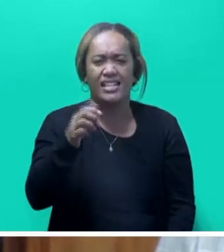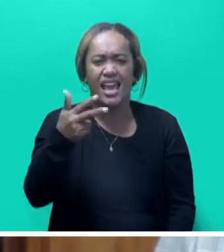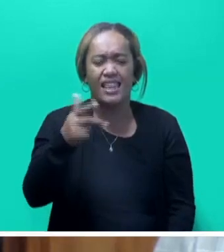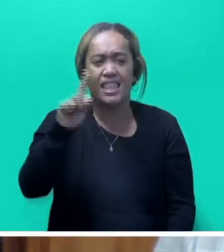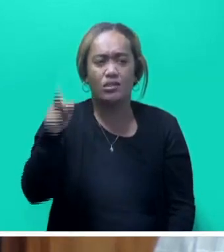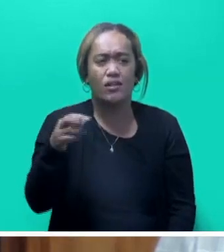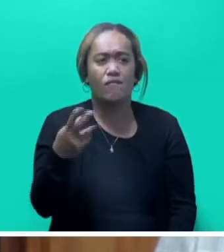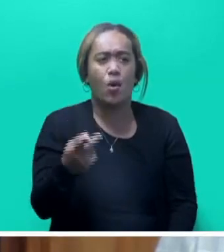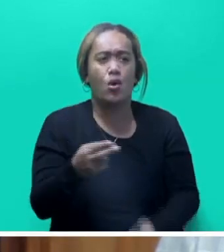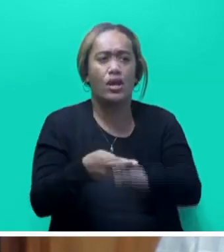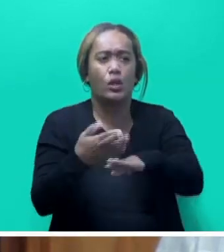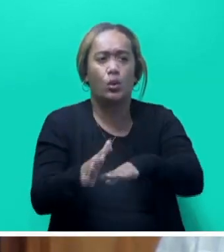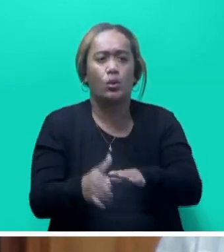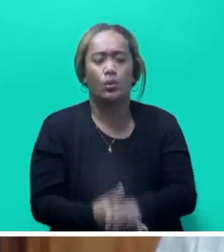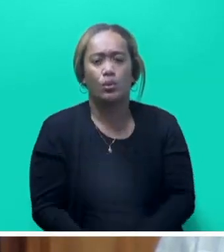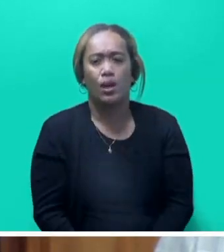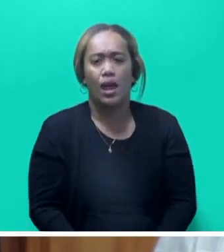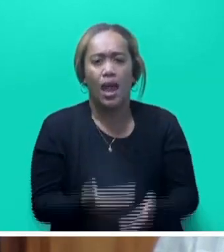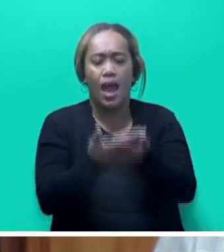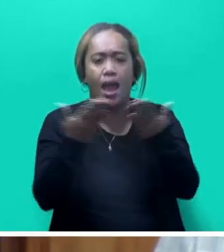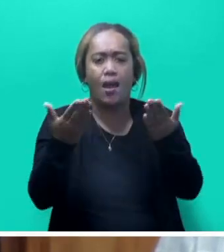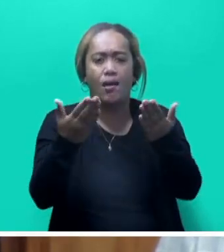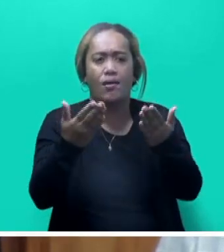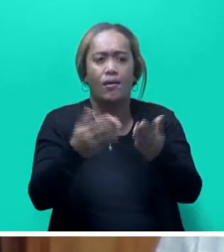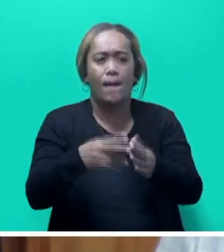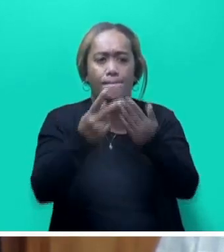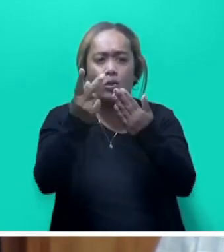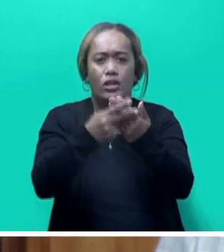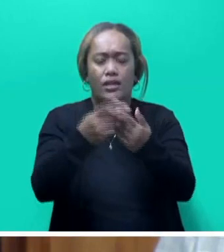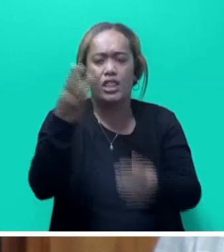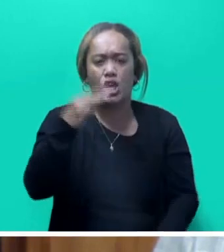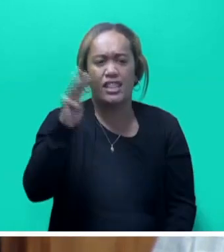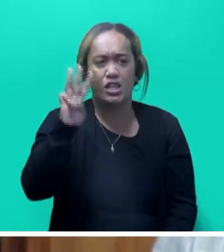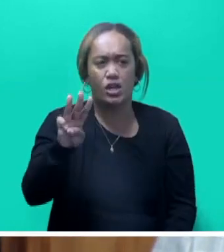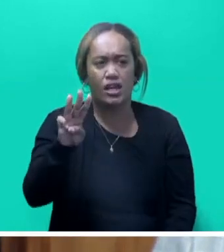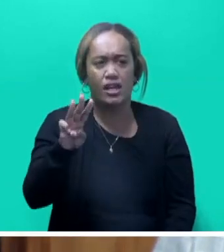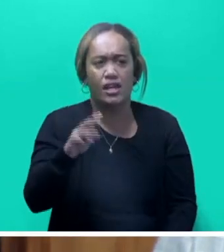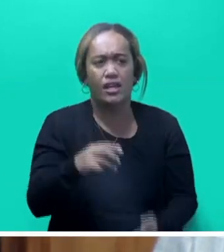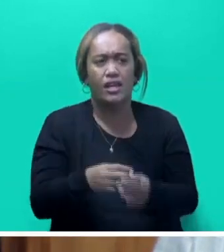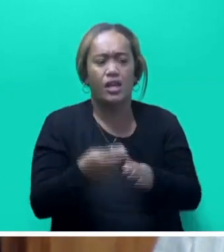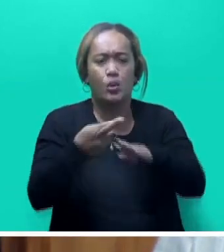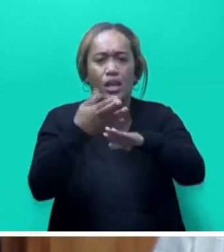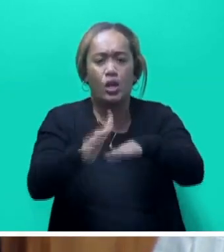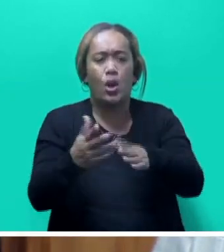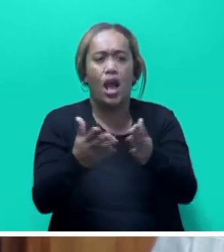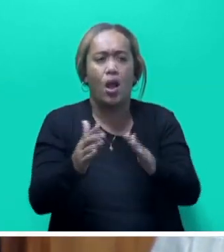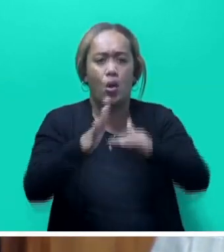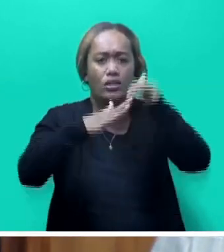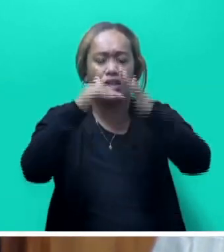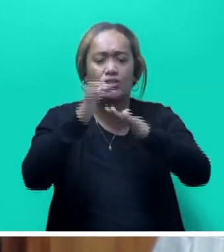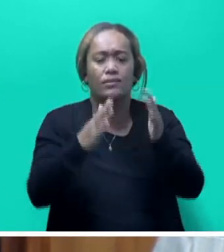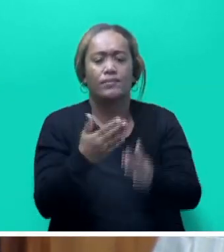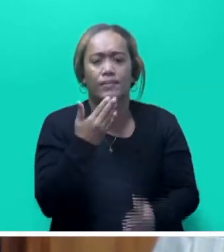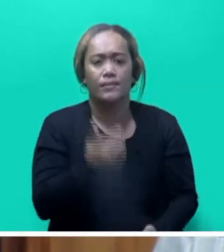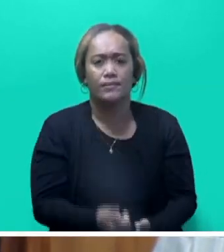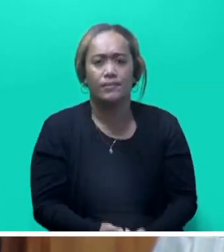six jetties. FRA worked on a total of 88 projects, of which 33 range from bridge and crossings in Europe's new jettie constructions to road upgrades in the